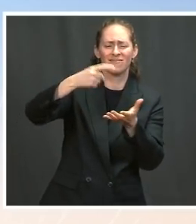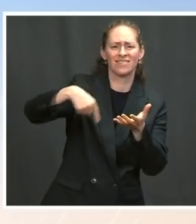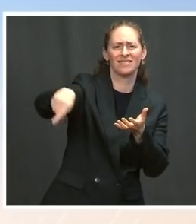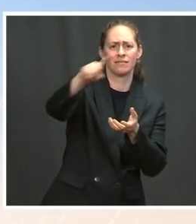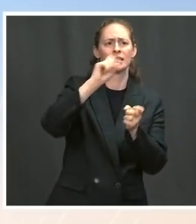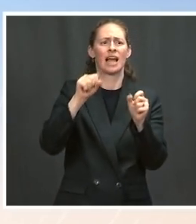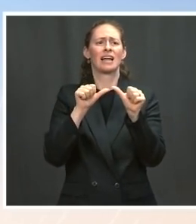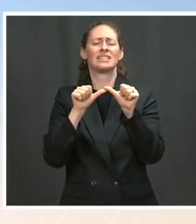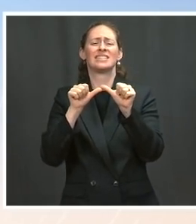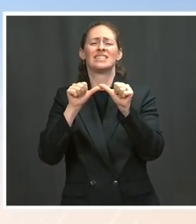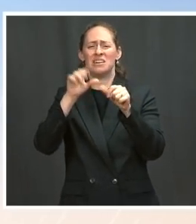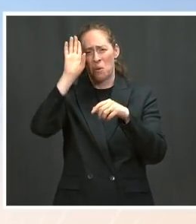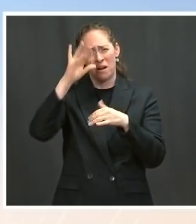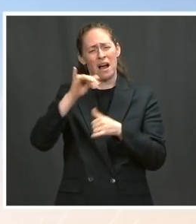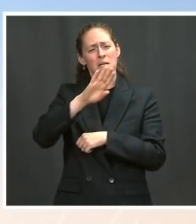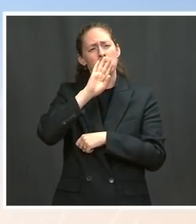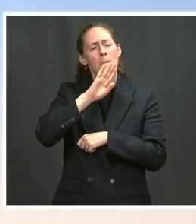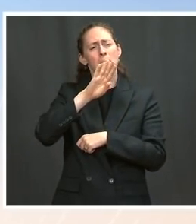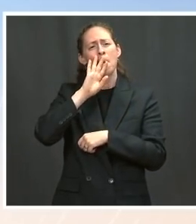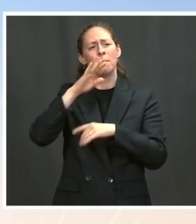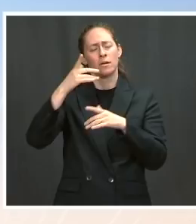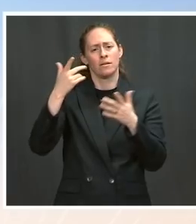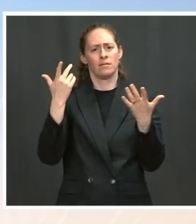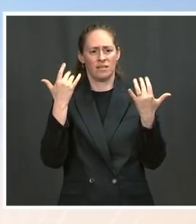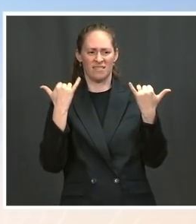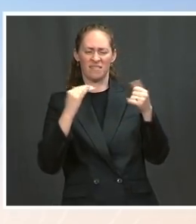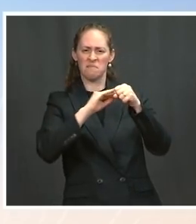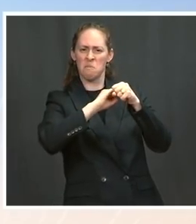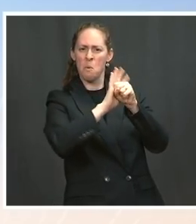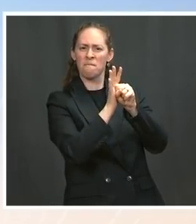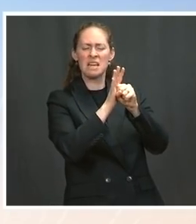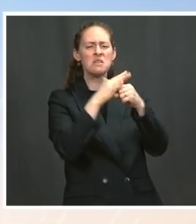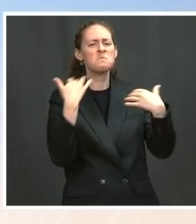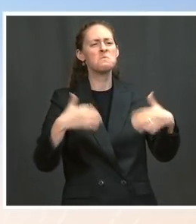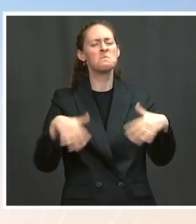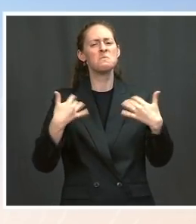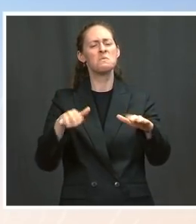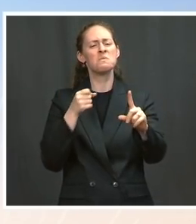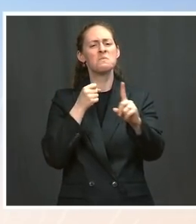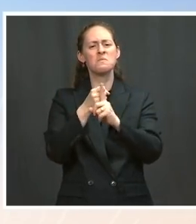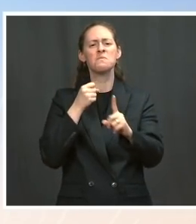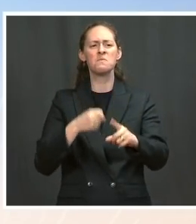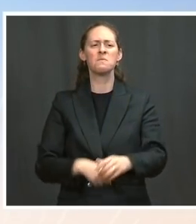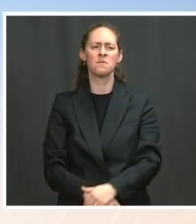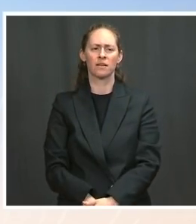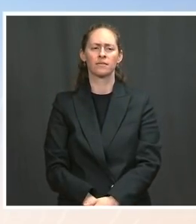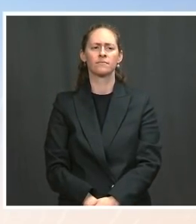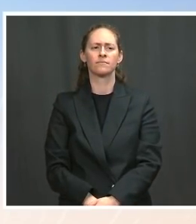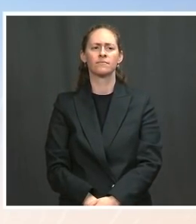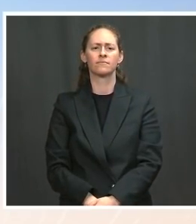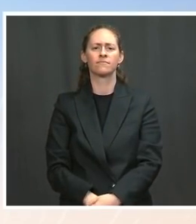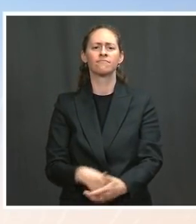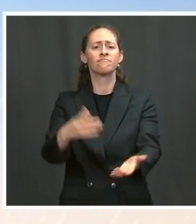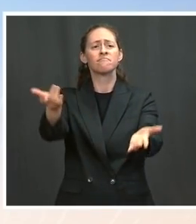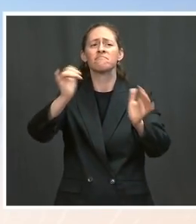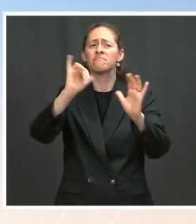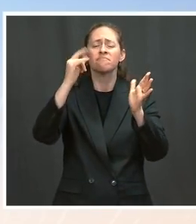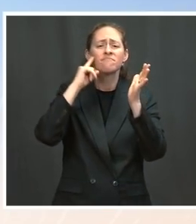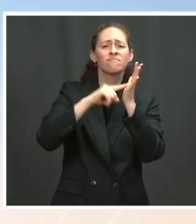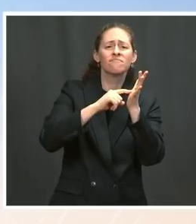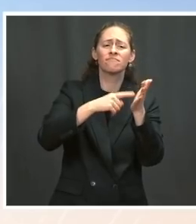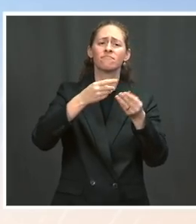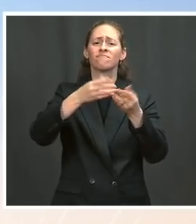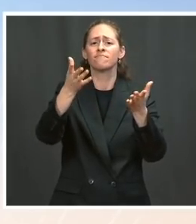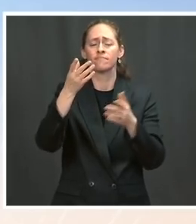with the foundations of their lives intact, providing nutrition for hungry families, rental assistance